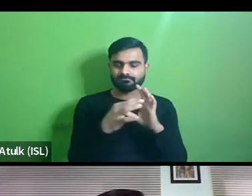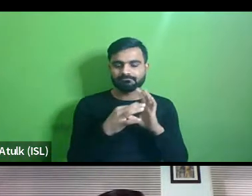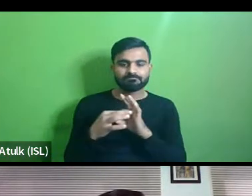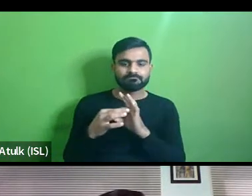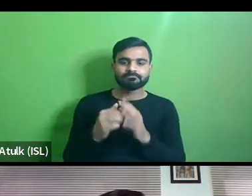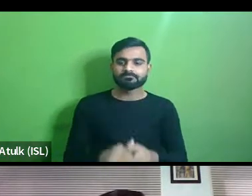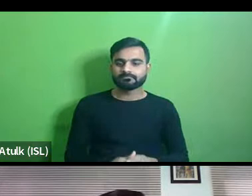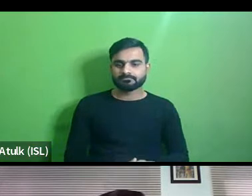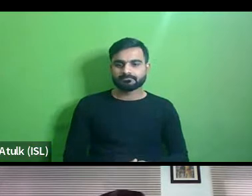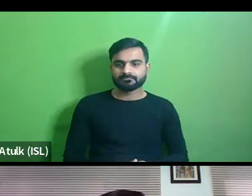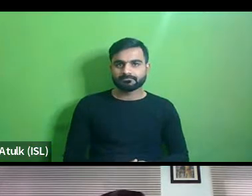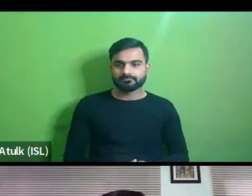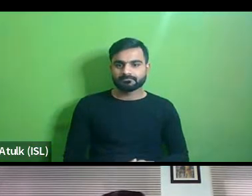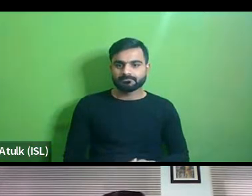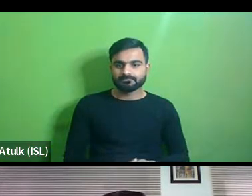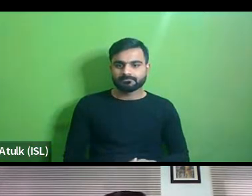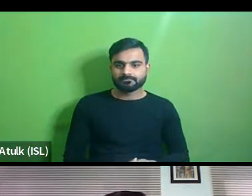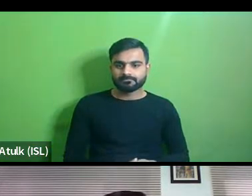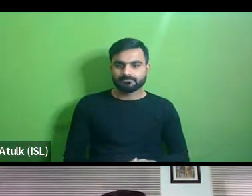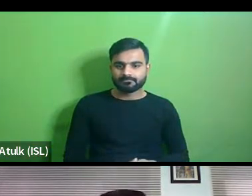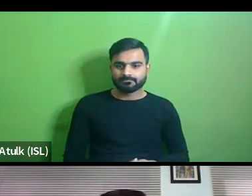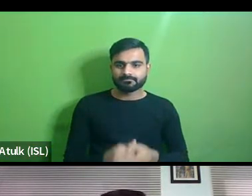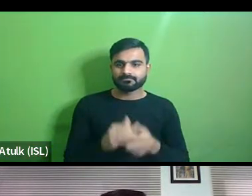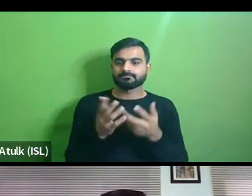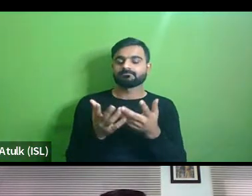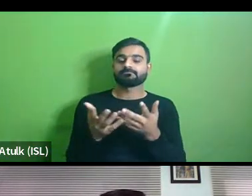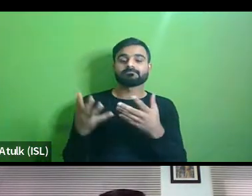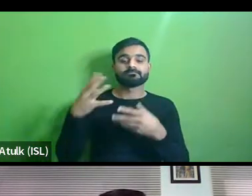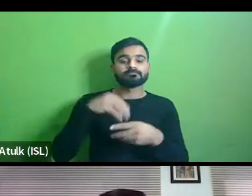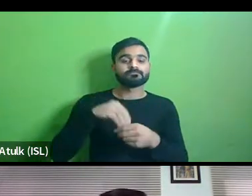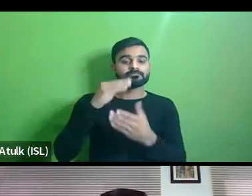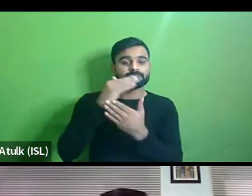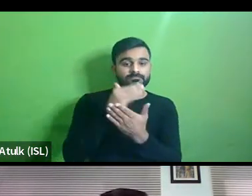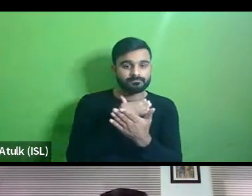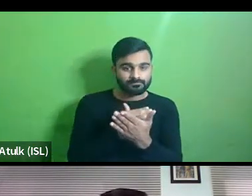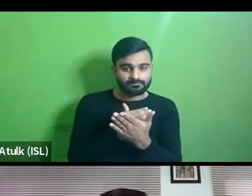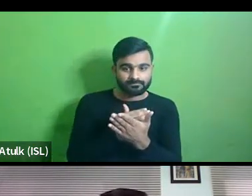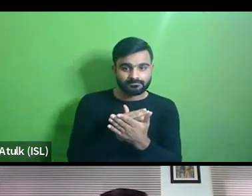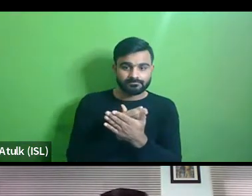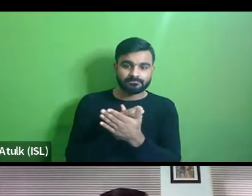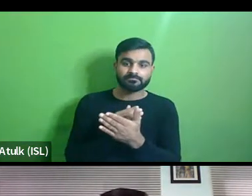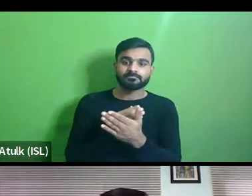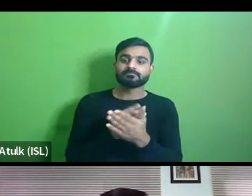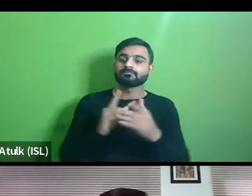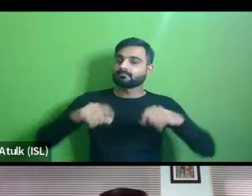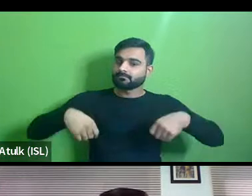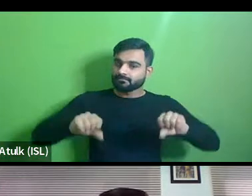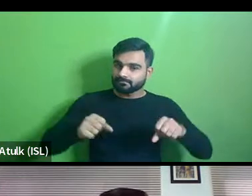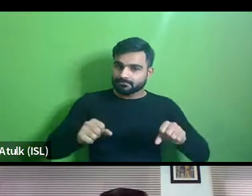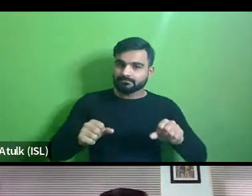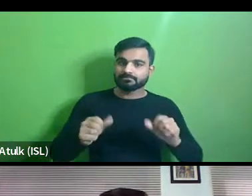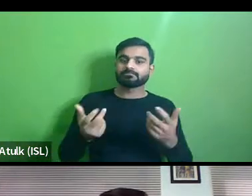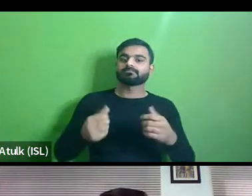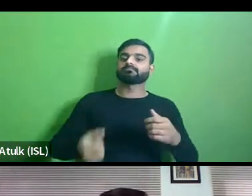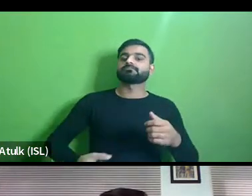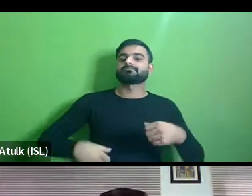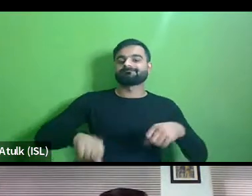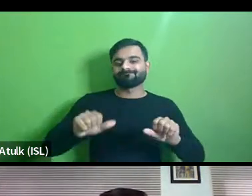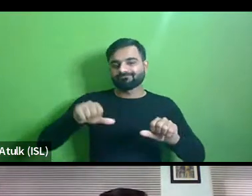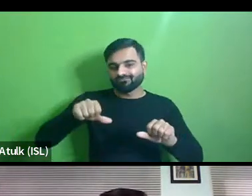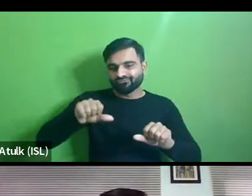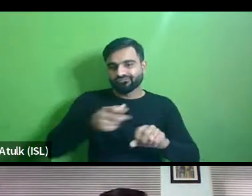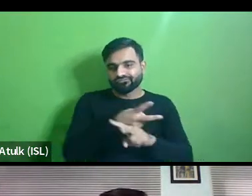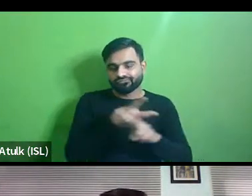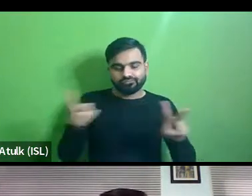in the uh thing of preventing even uh motorized two-wheelers like scooters or motorcycles people